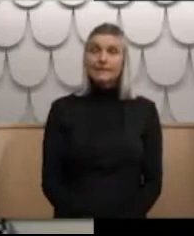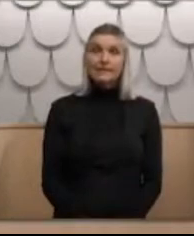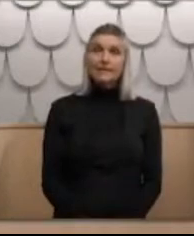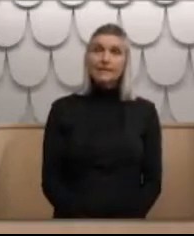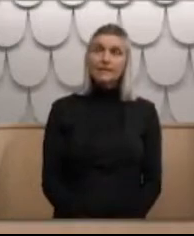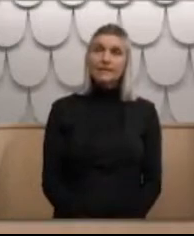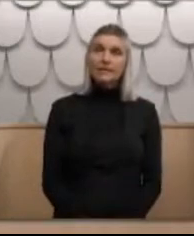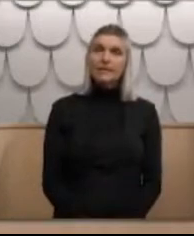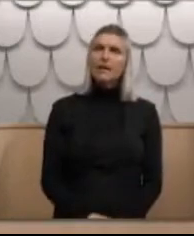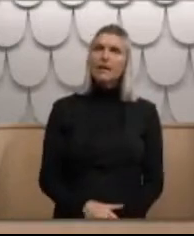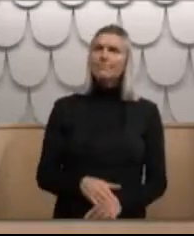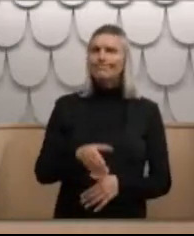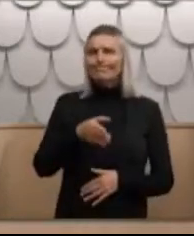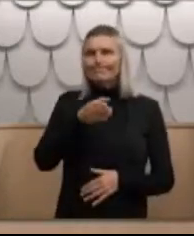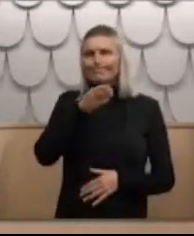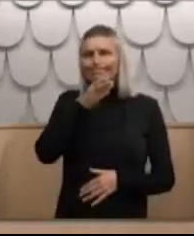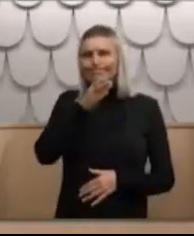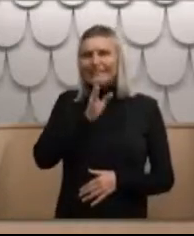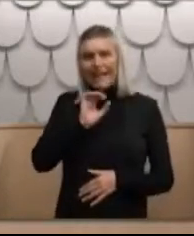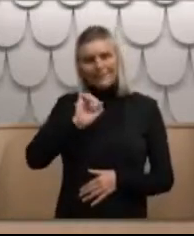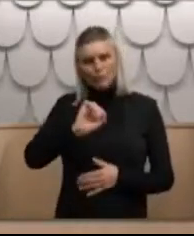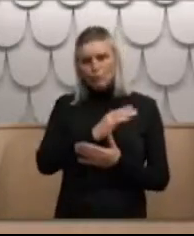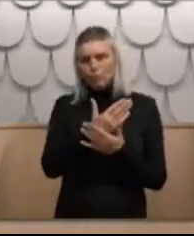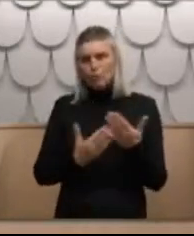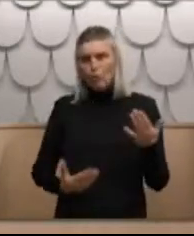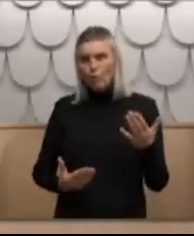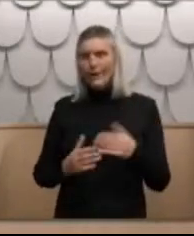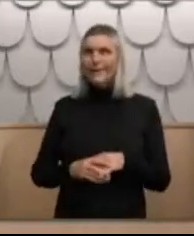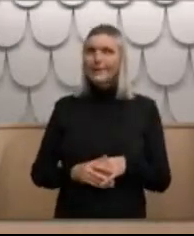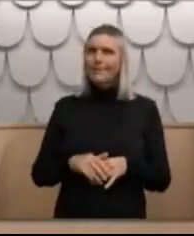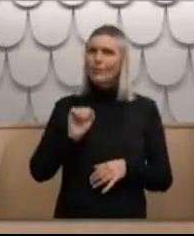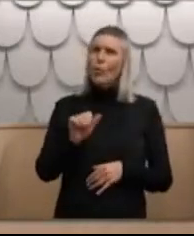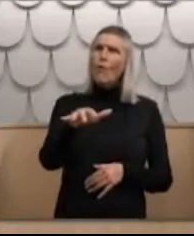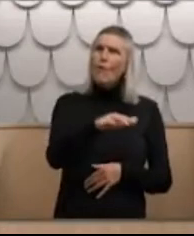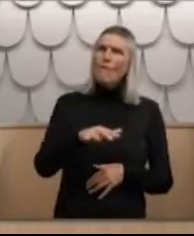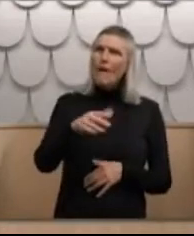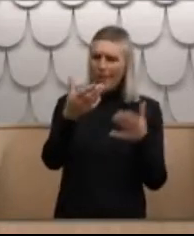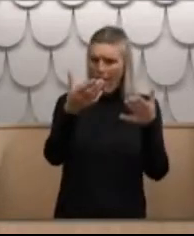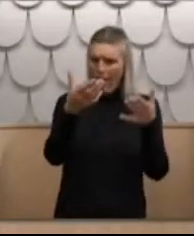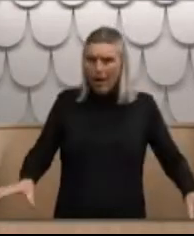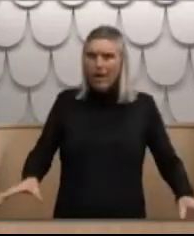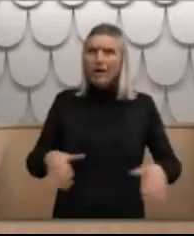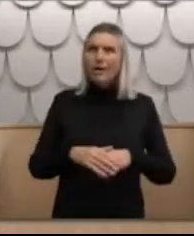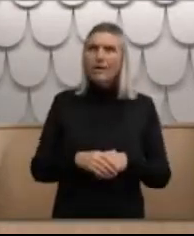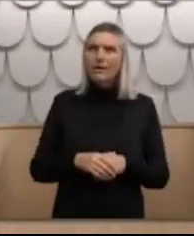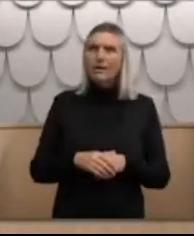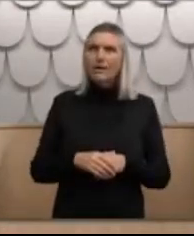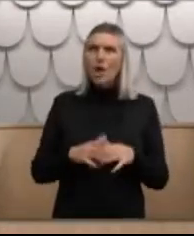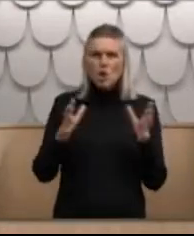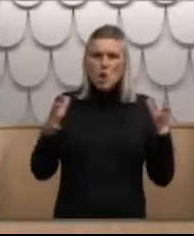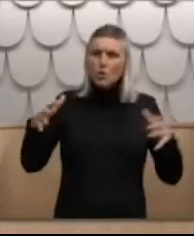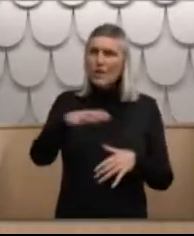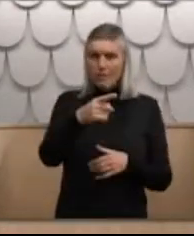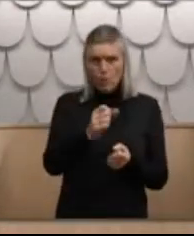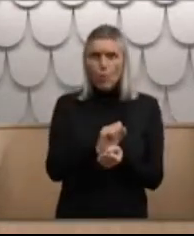and this the very sad part of your story concerns the breakup of your family the loss of your huge family